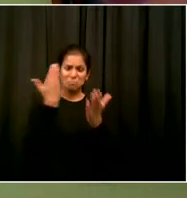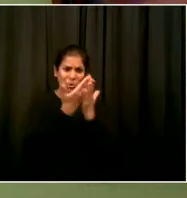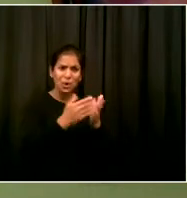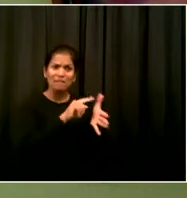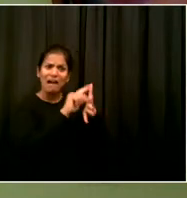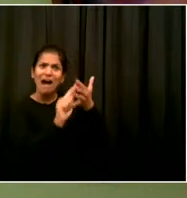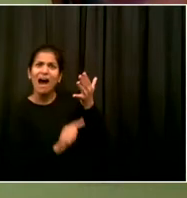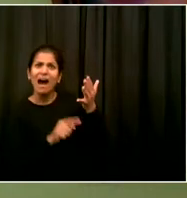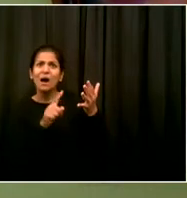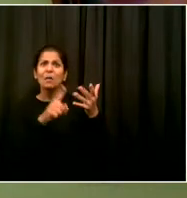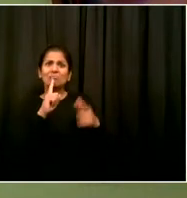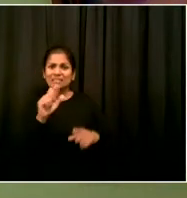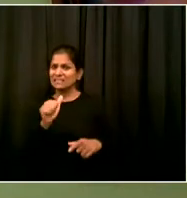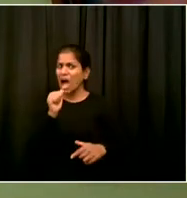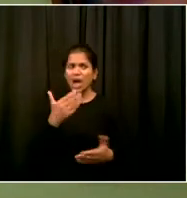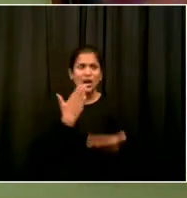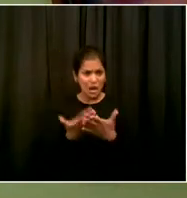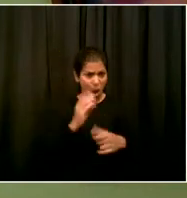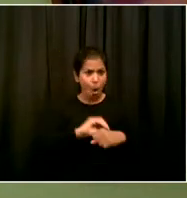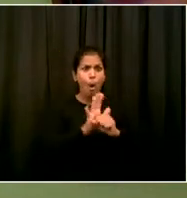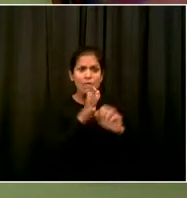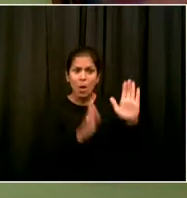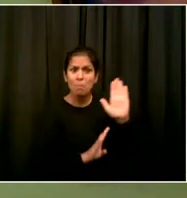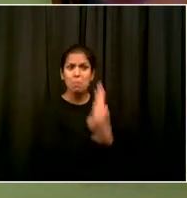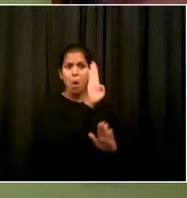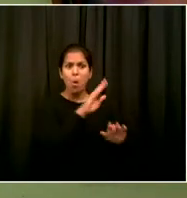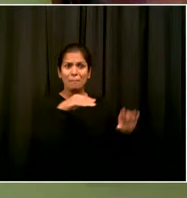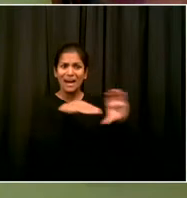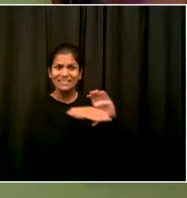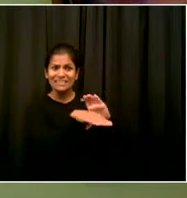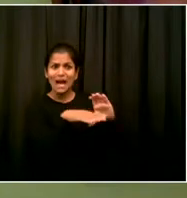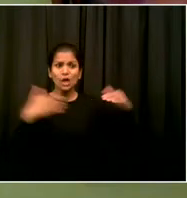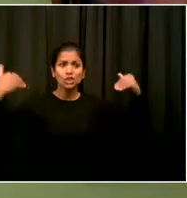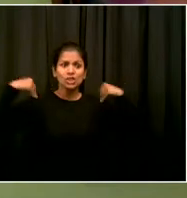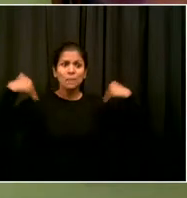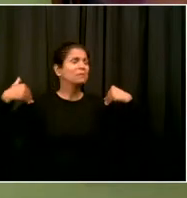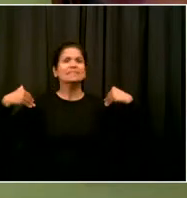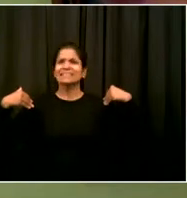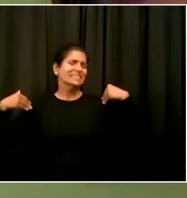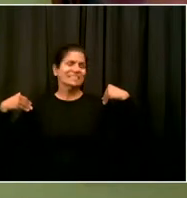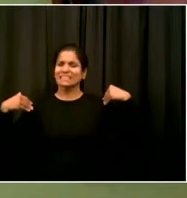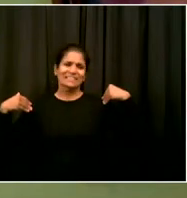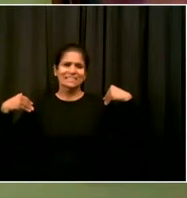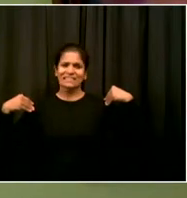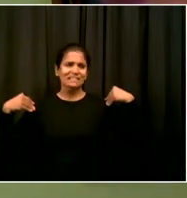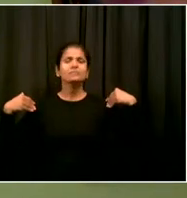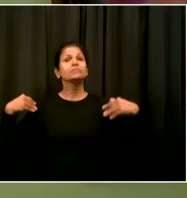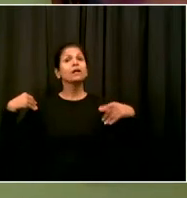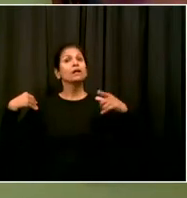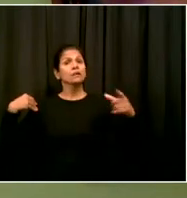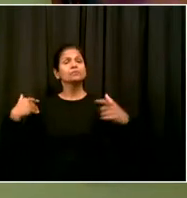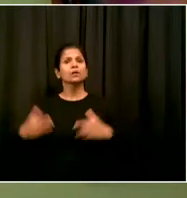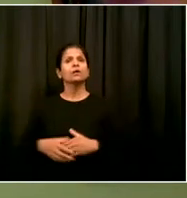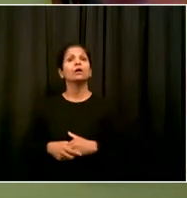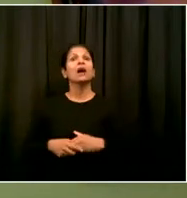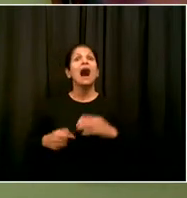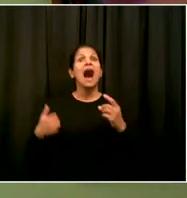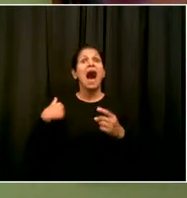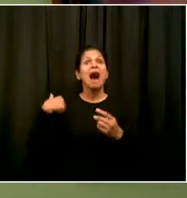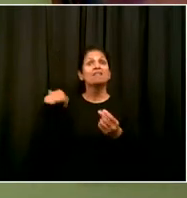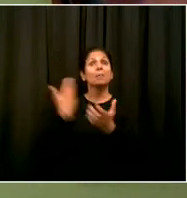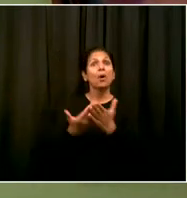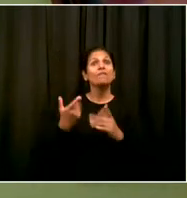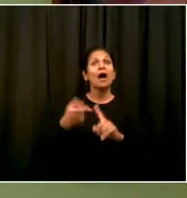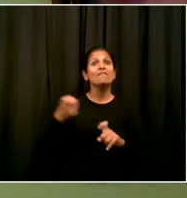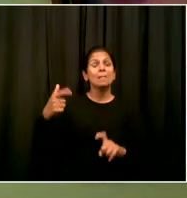class in Canada. There's a very well documented one that's happened in Korea. So it's one of the many reasons that gives us pause, particularly